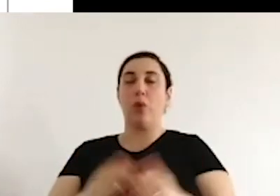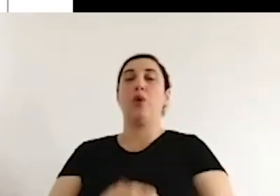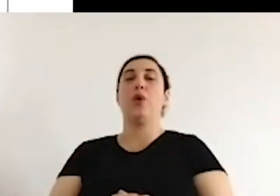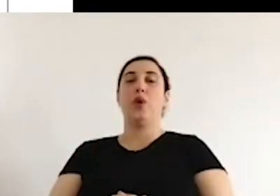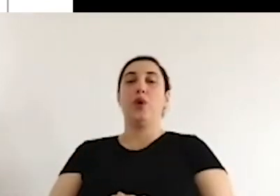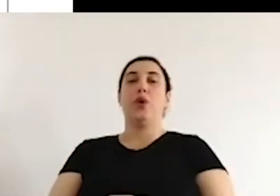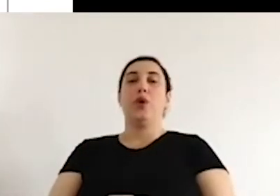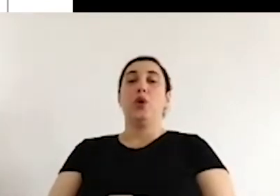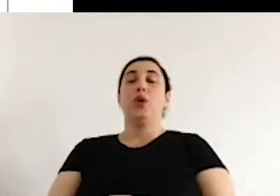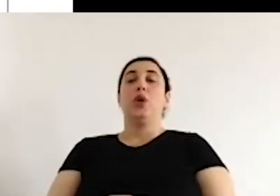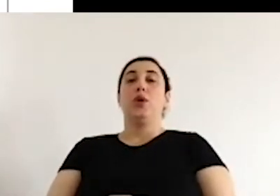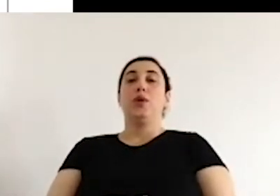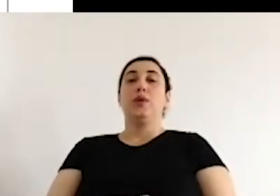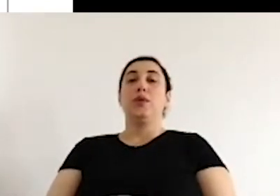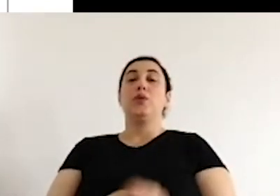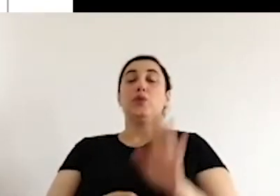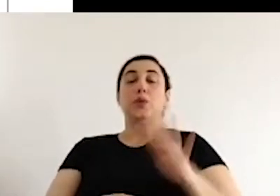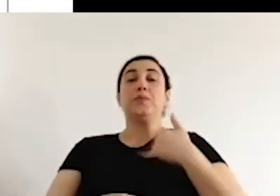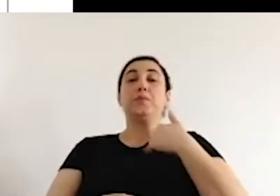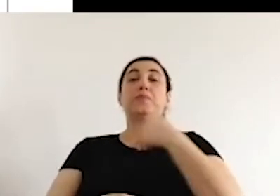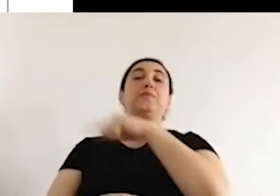terms and concepts.